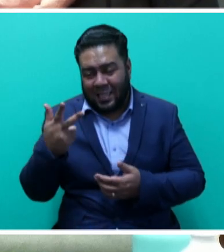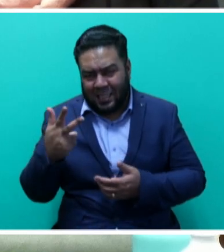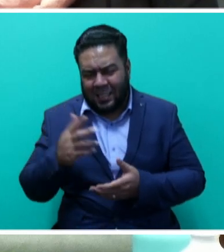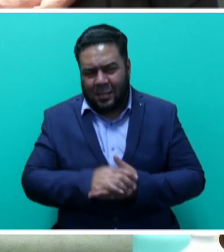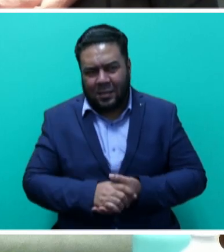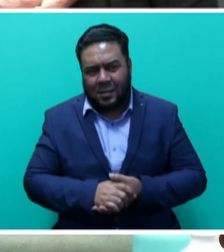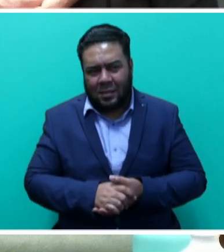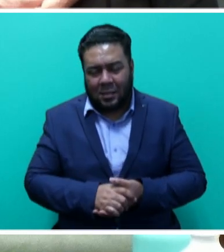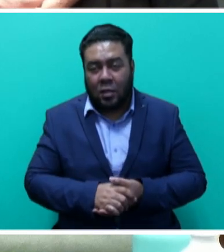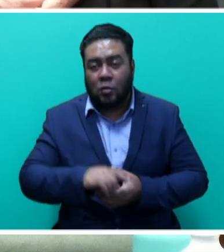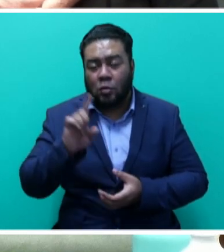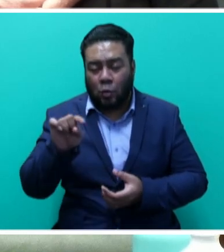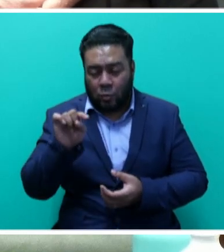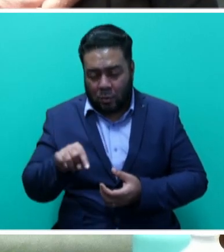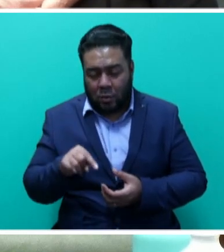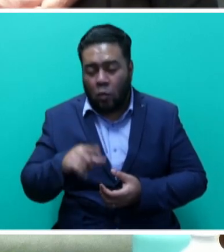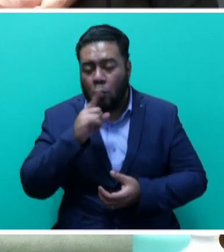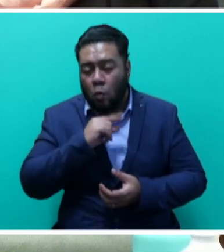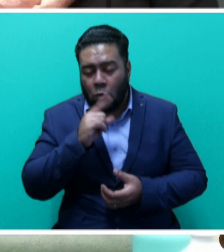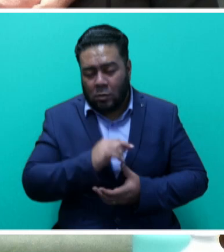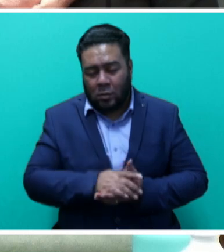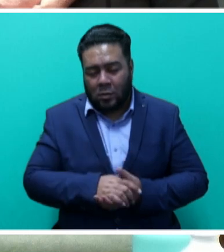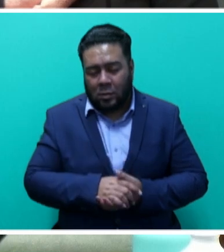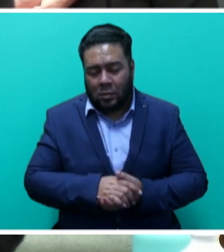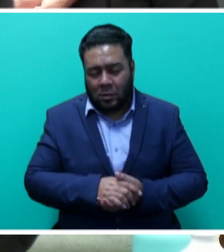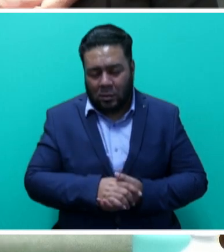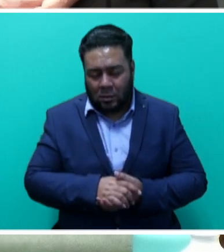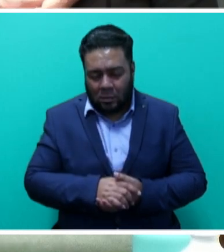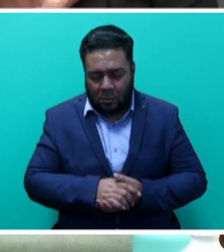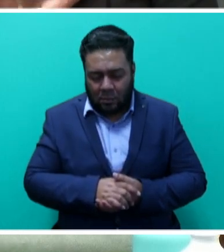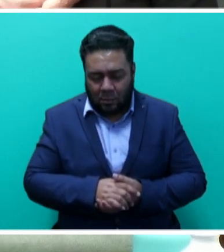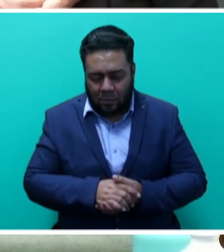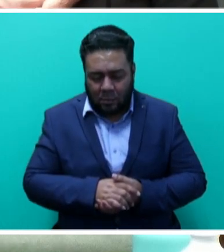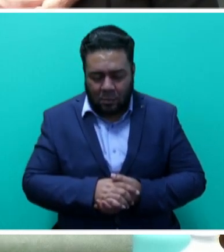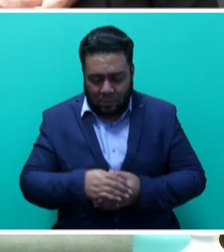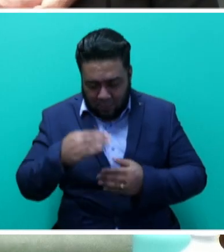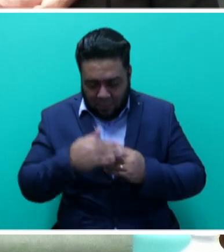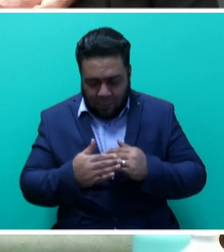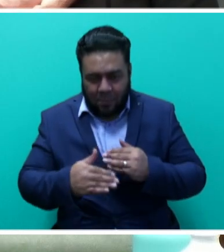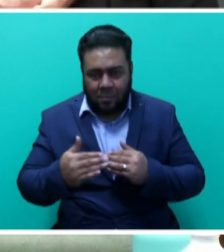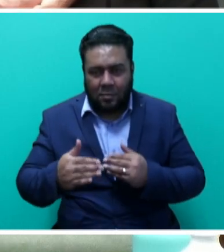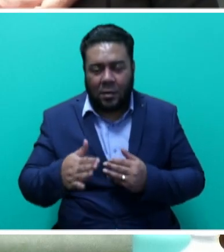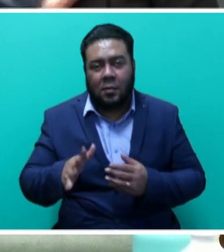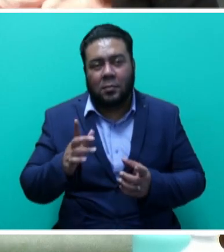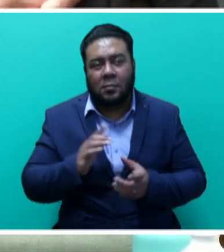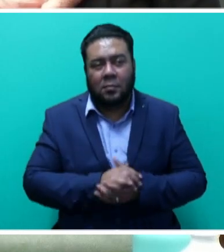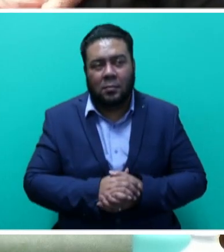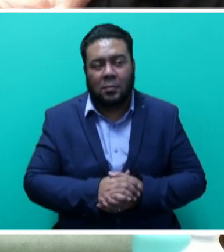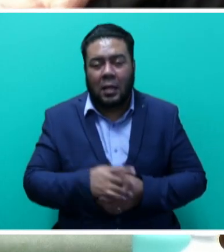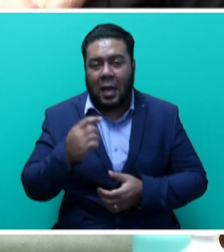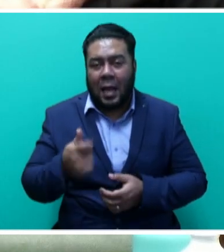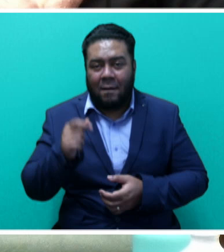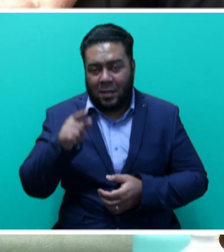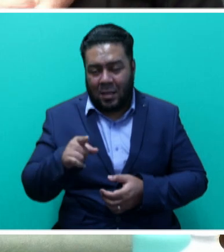So this loan, Mr. Speaker says, contingent upon that condition being met after